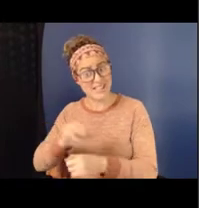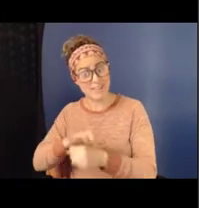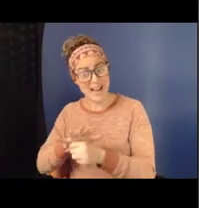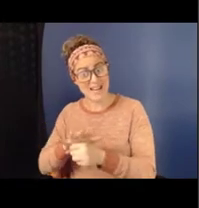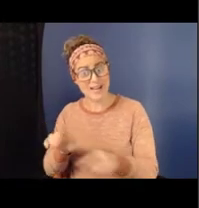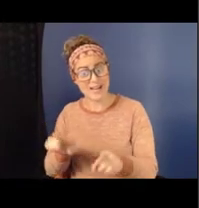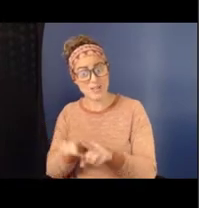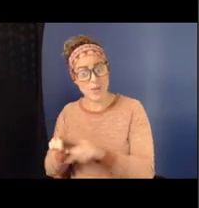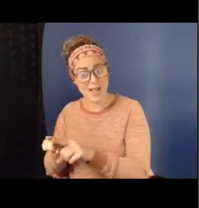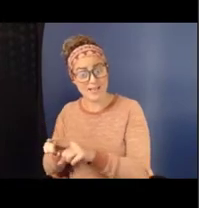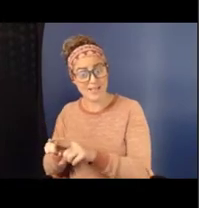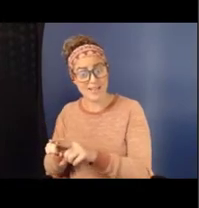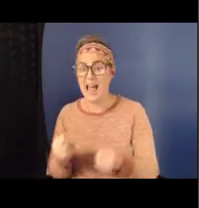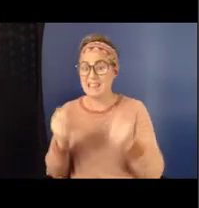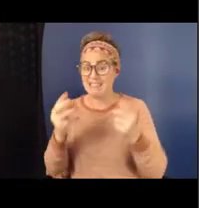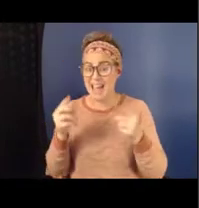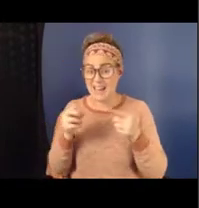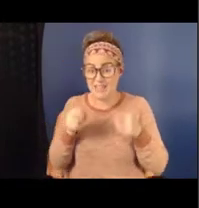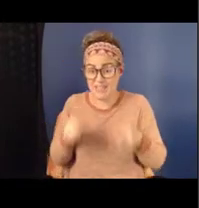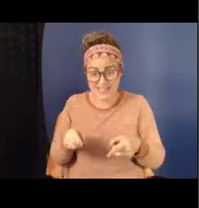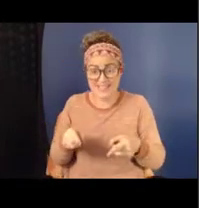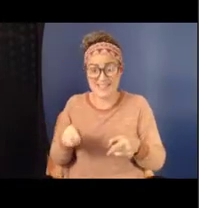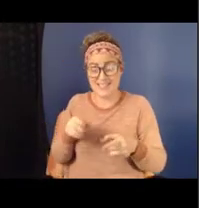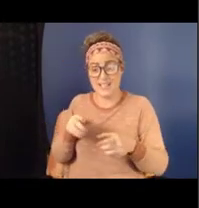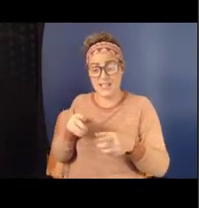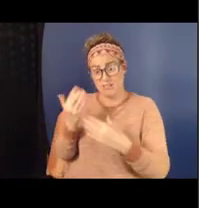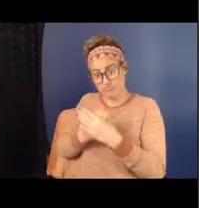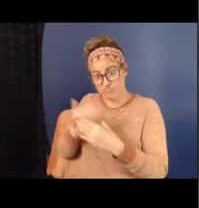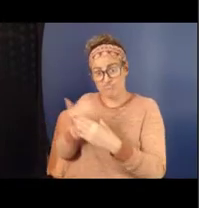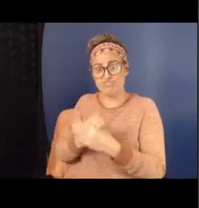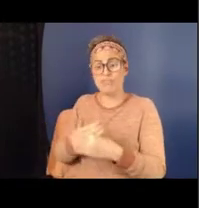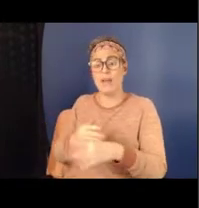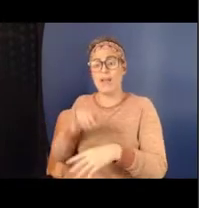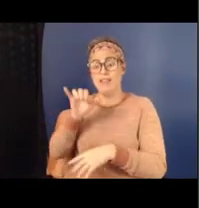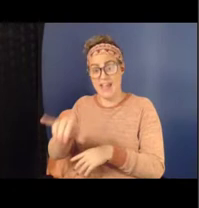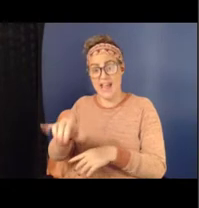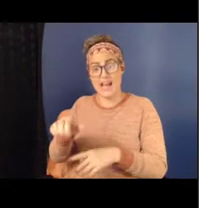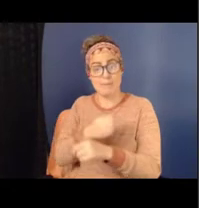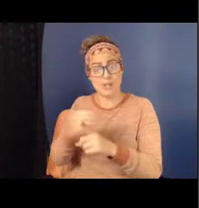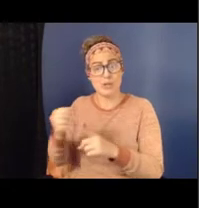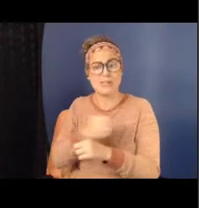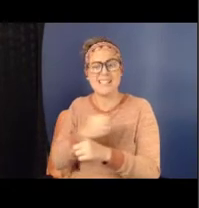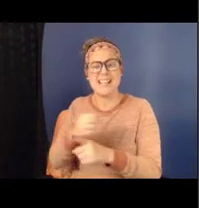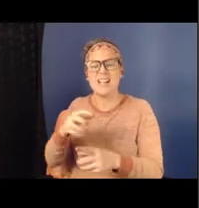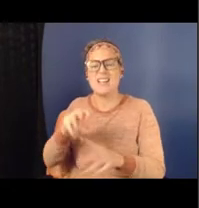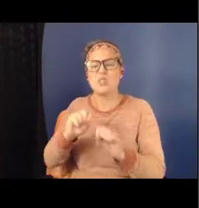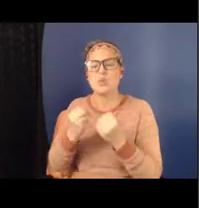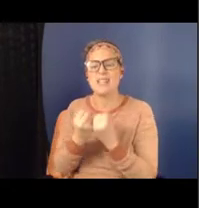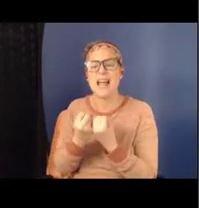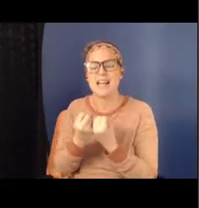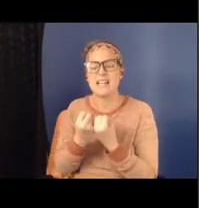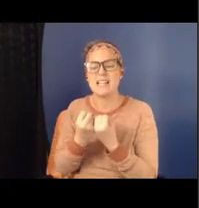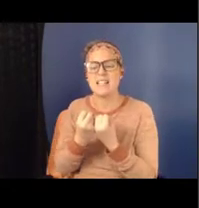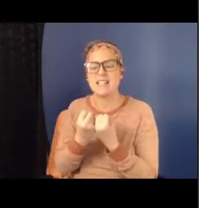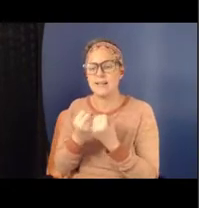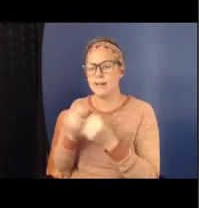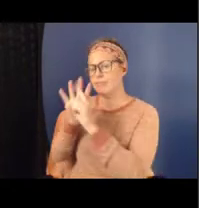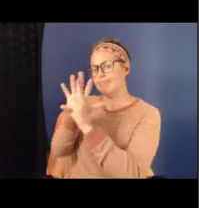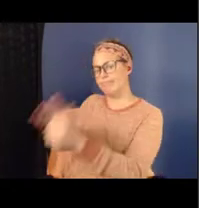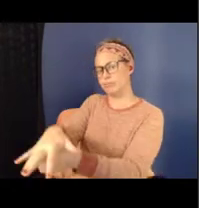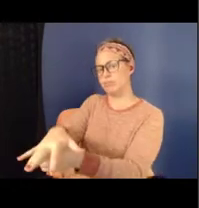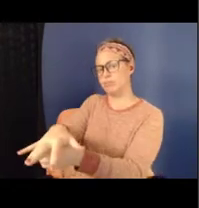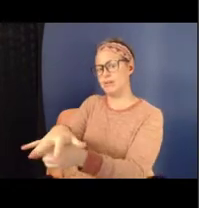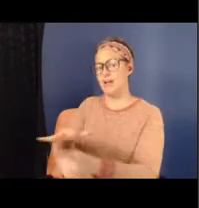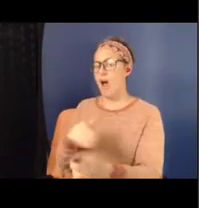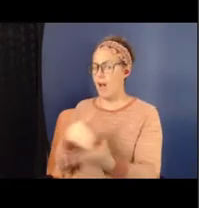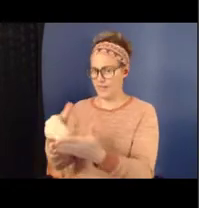societal systems of oppression, and we need to think about dismantling them. And what I'd